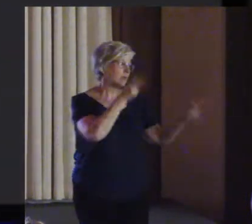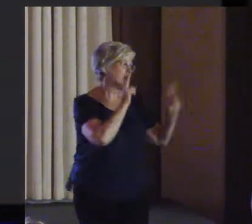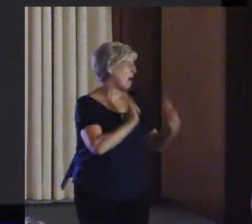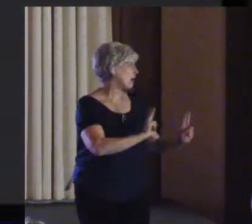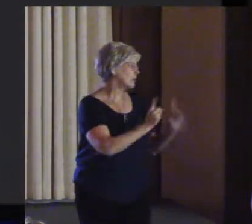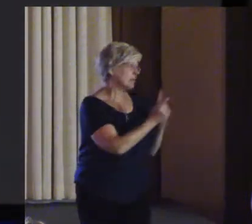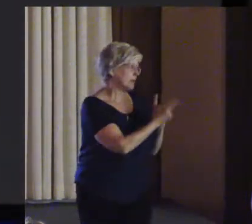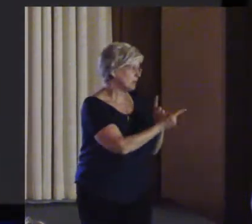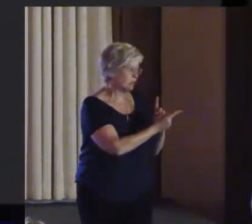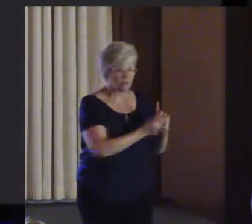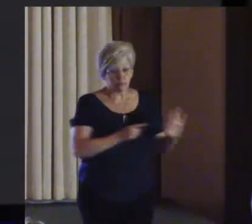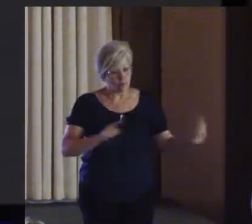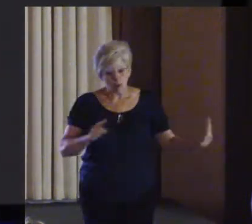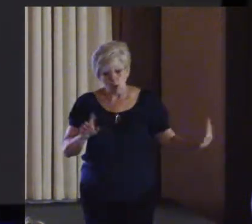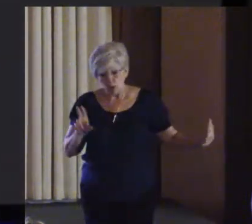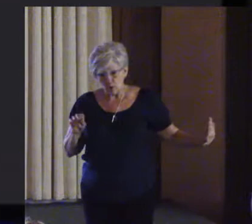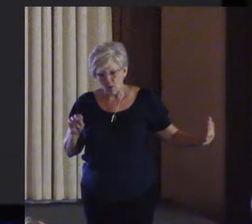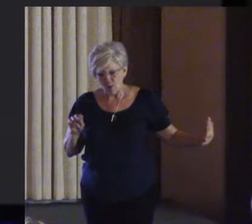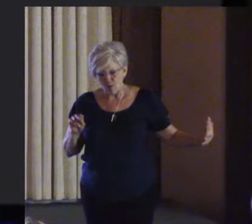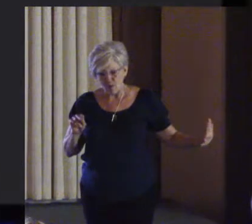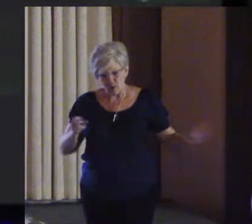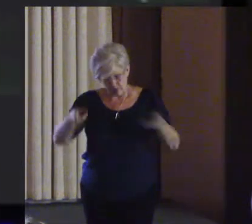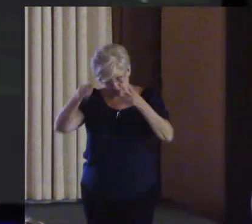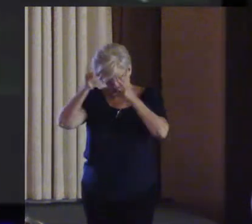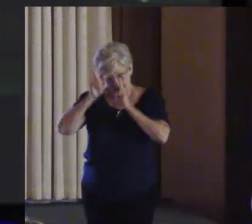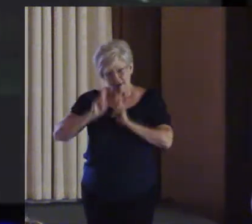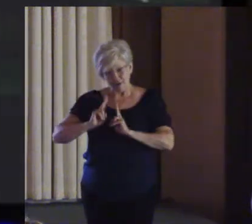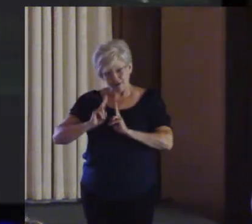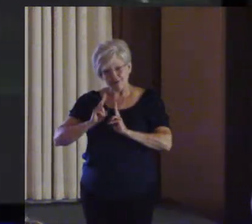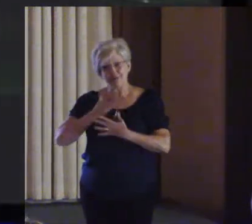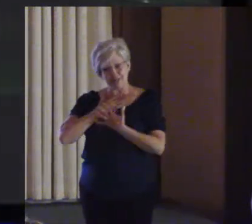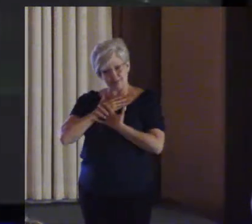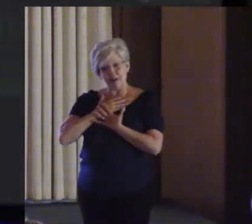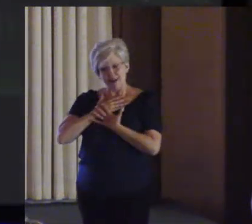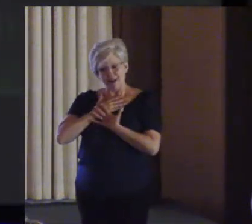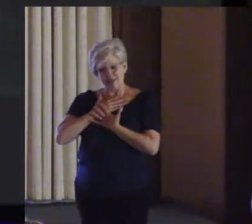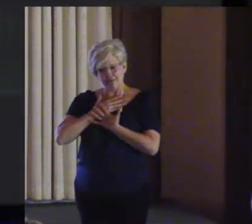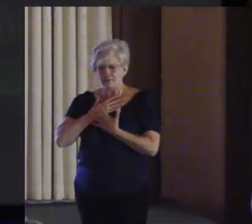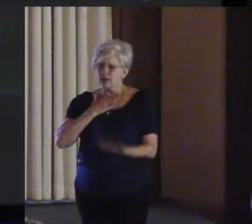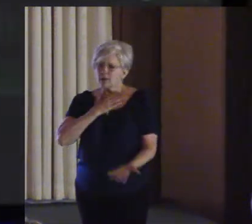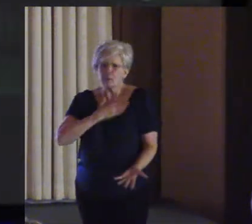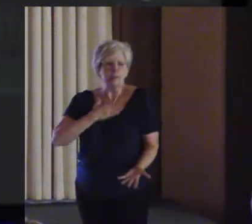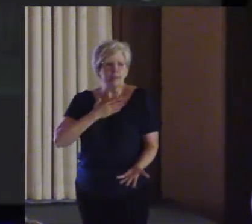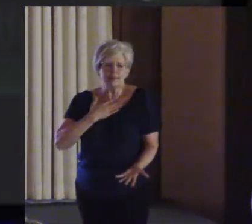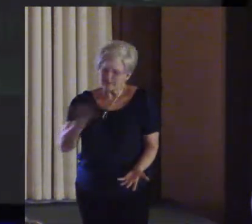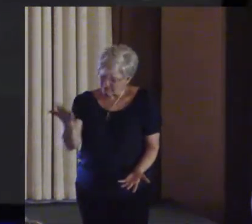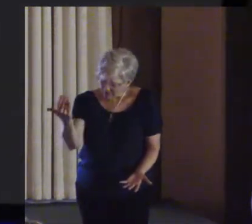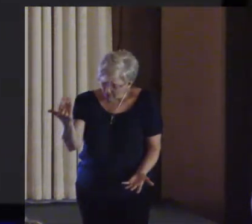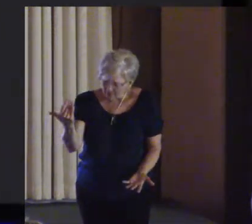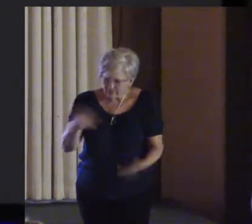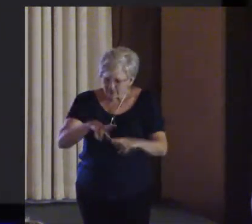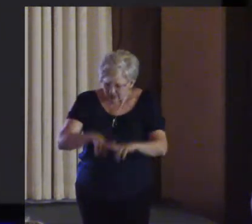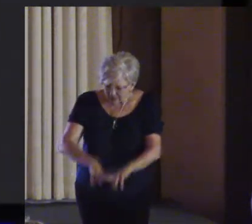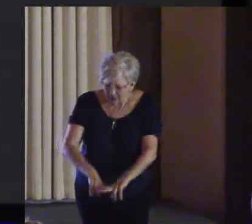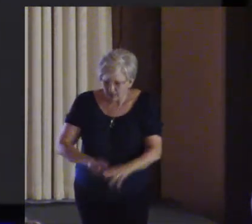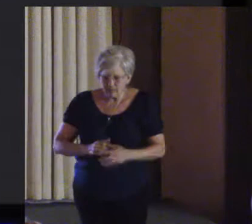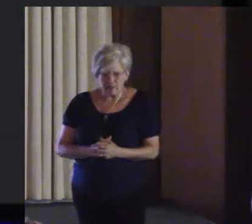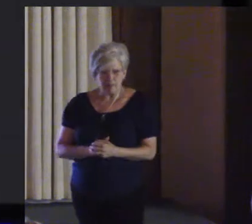No. The honor is mine. Please, come. Sit down.